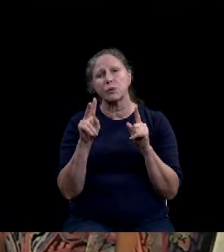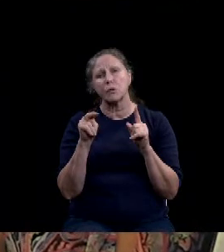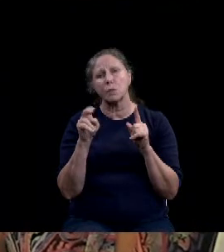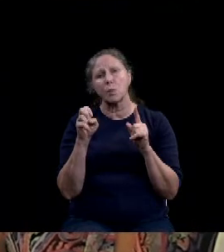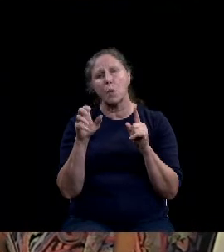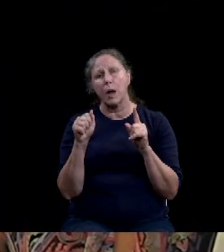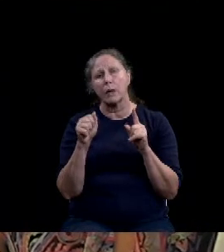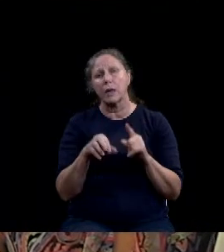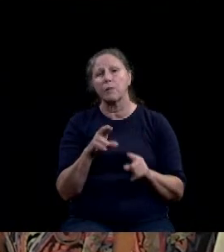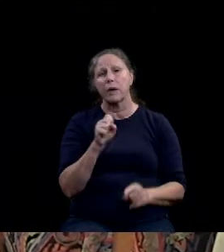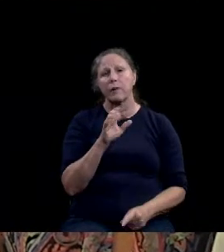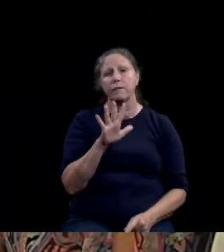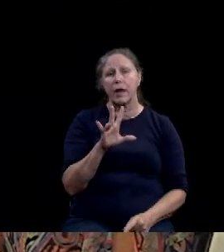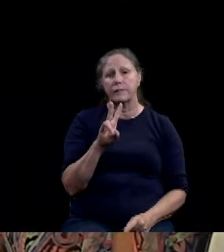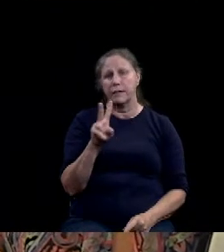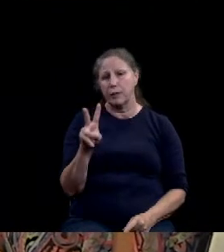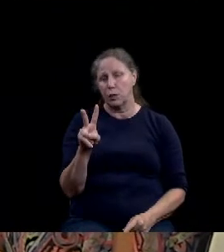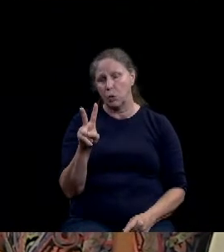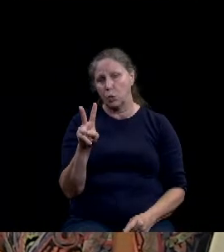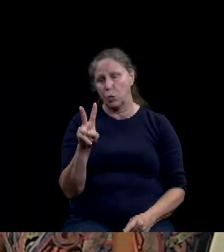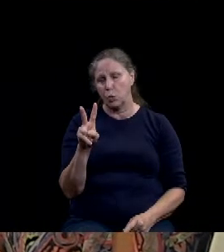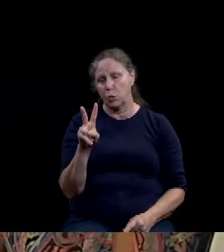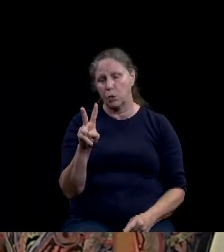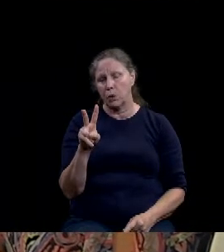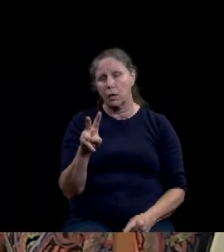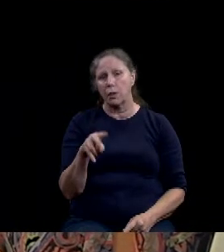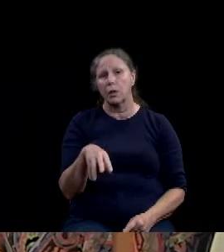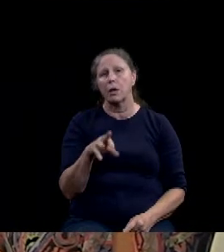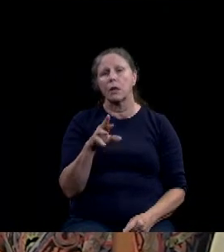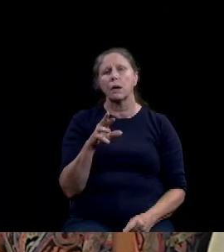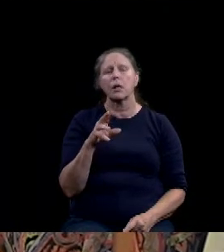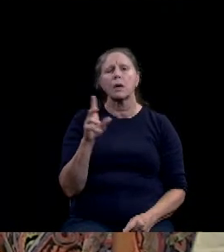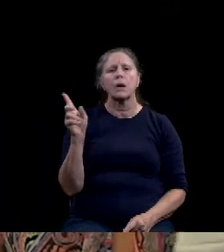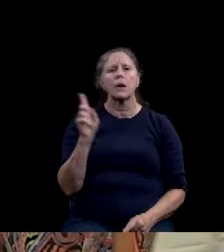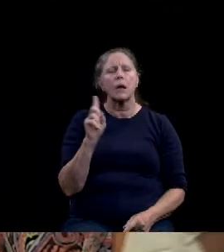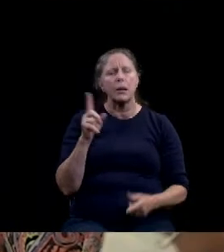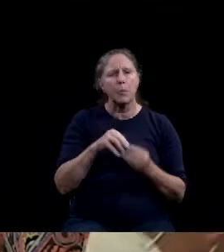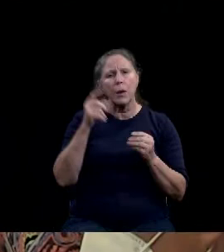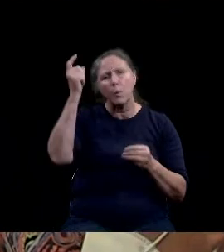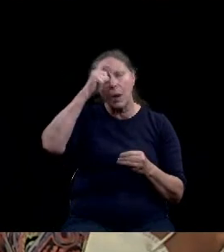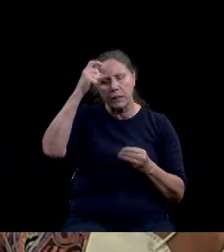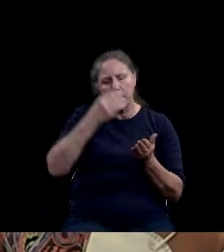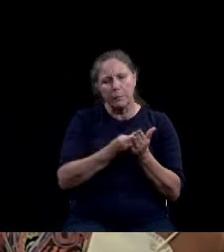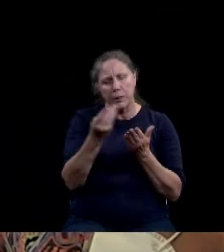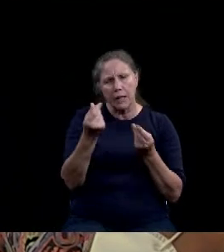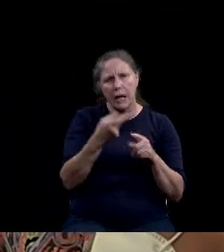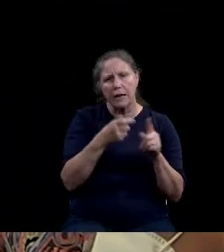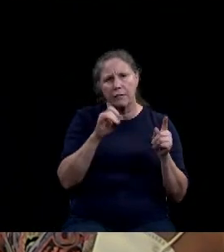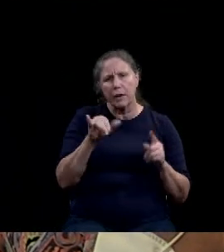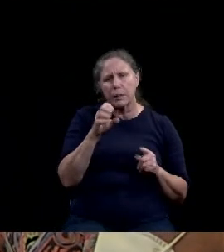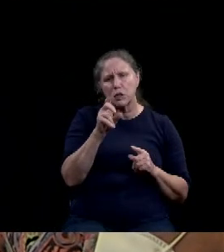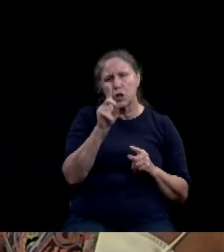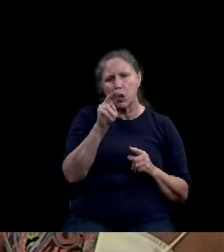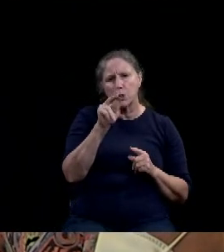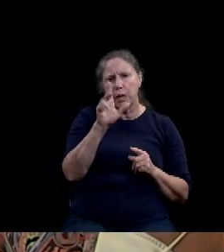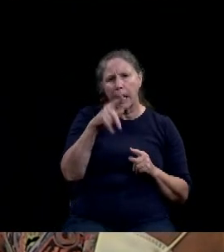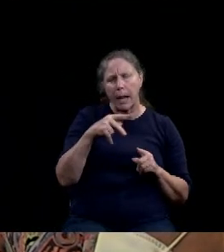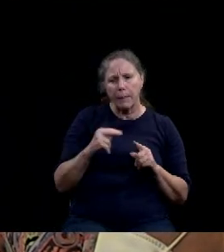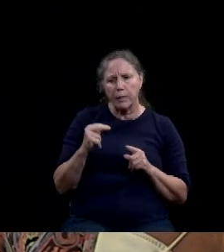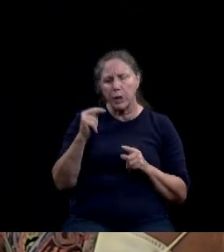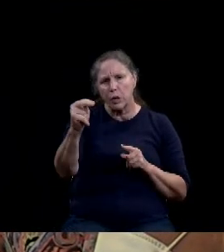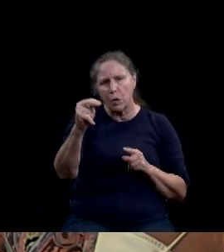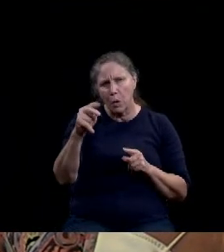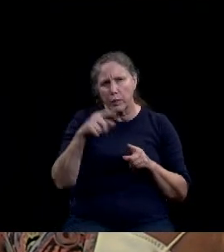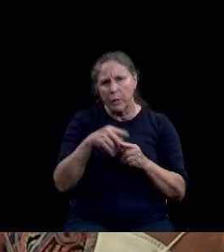Why don't you use the funds more wisely and purchase land from Joe Dunlap on the north side with these funds build your own private entrance off